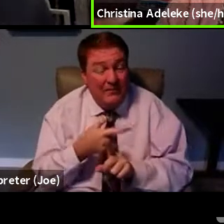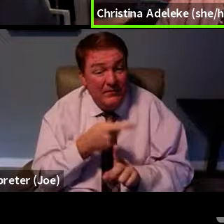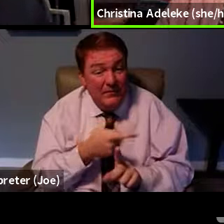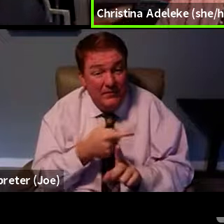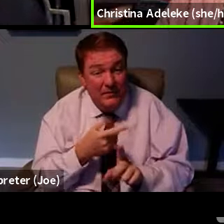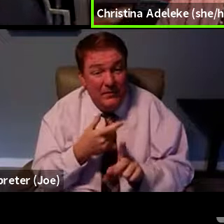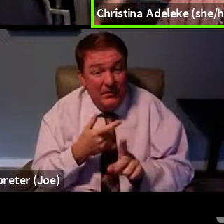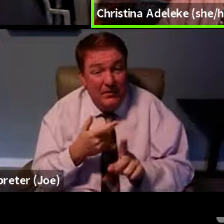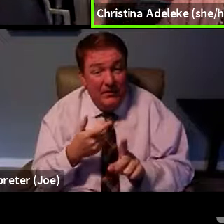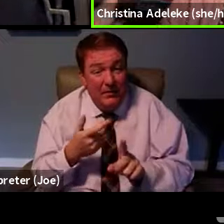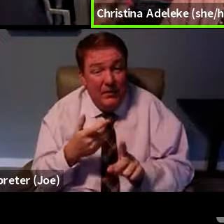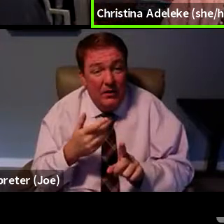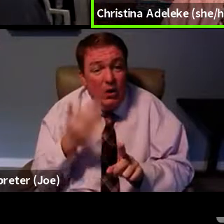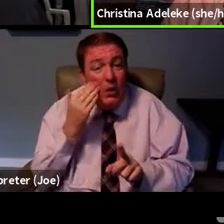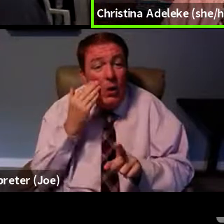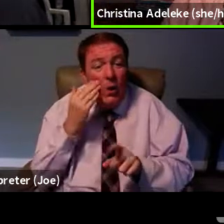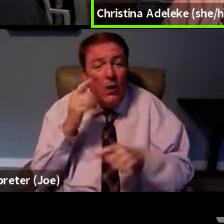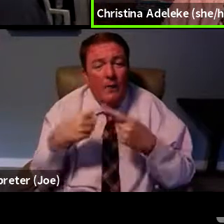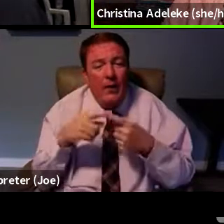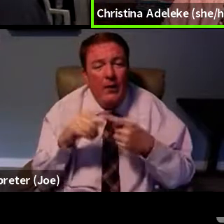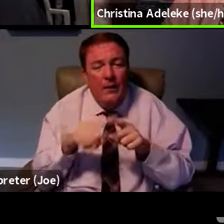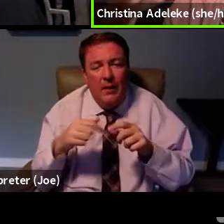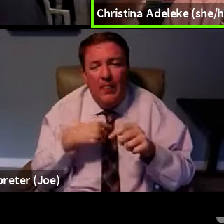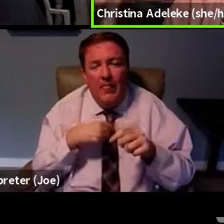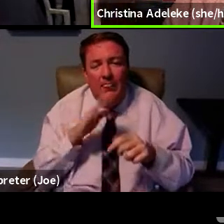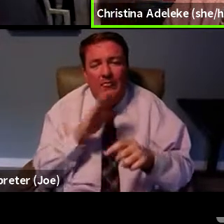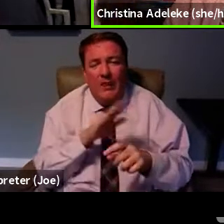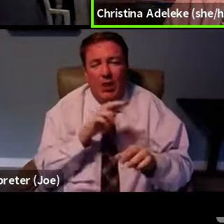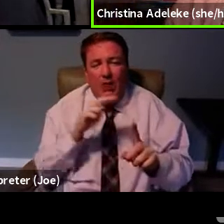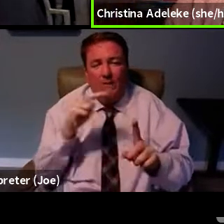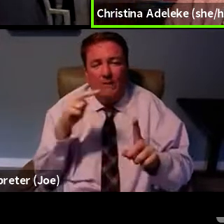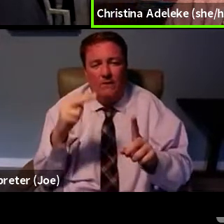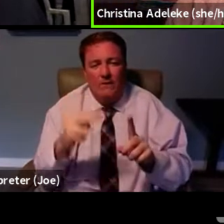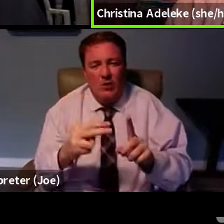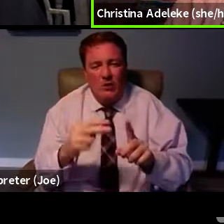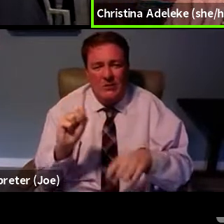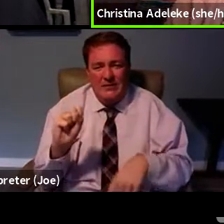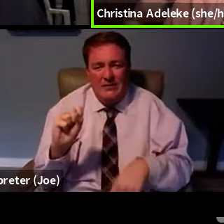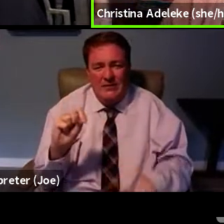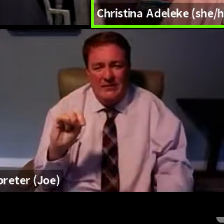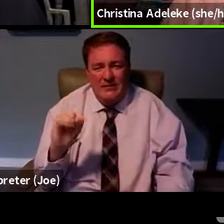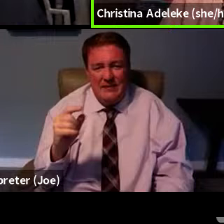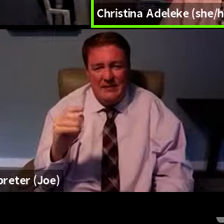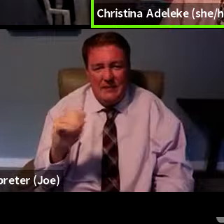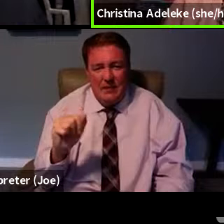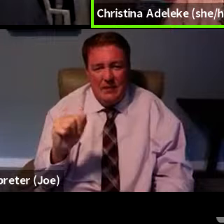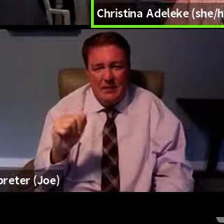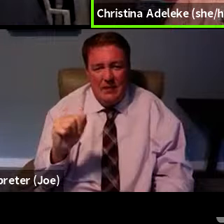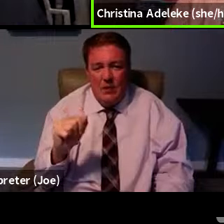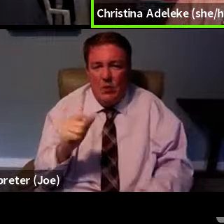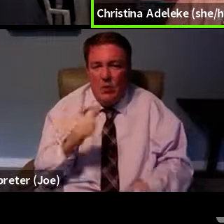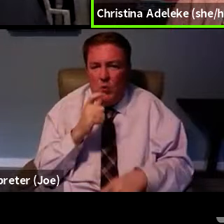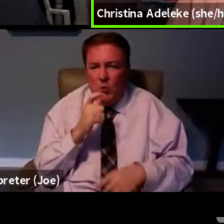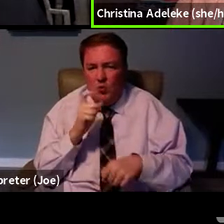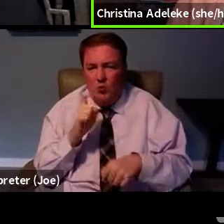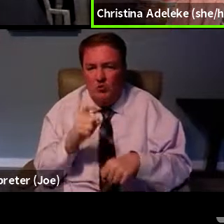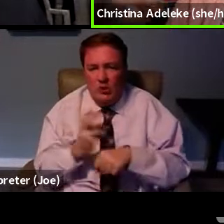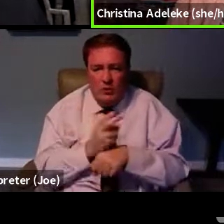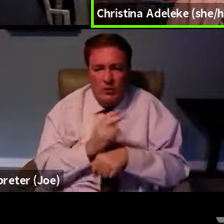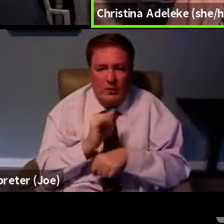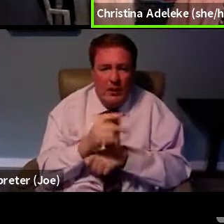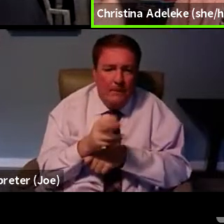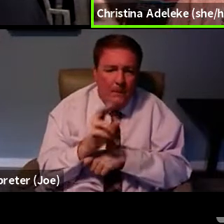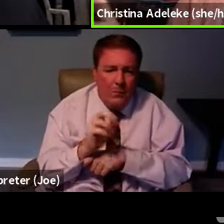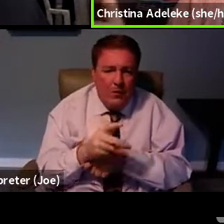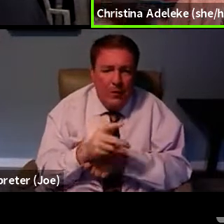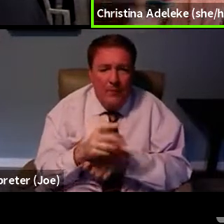have a very stigmatized version or idea as to what PrEP is, who PrEP is for. There's a lot